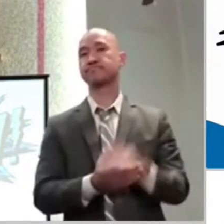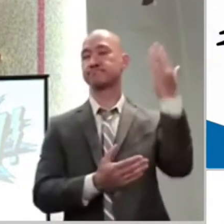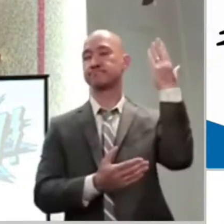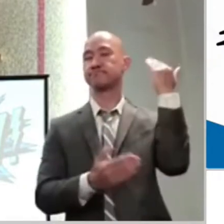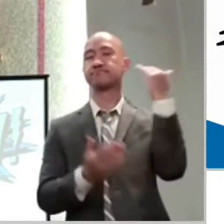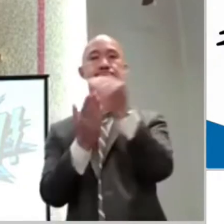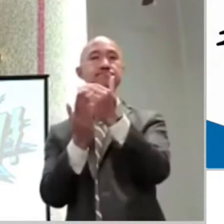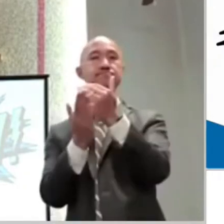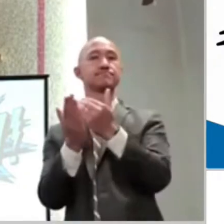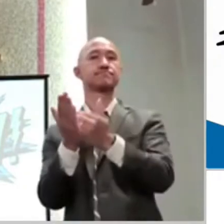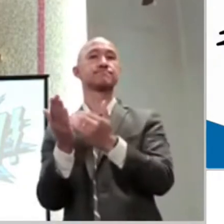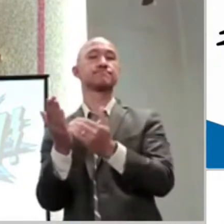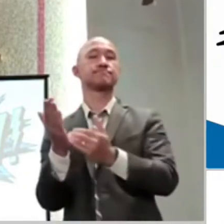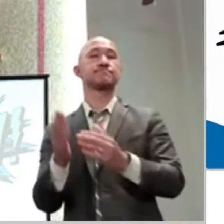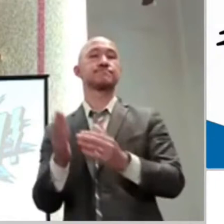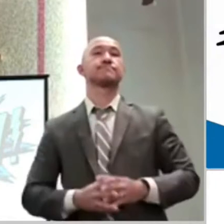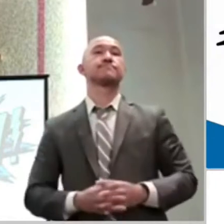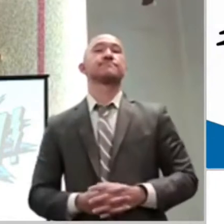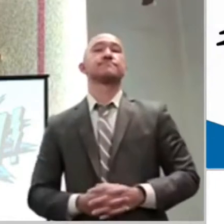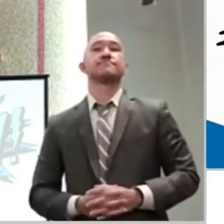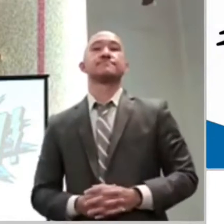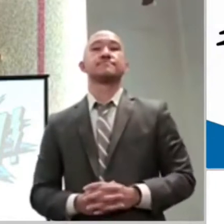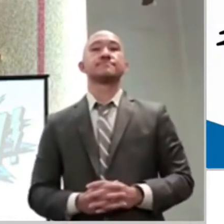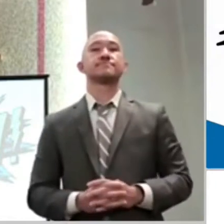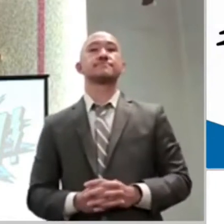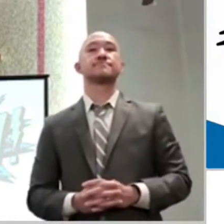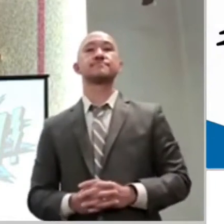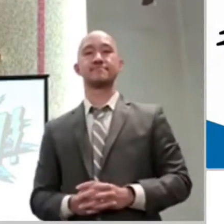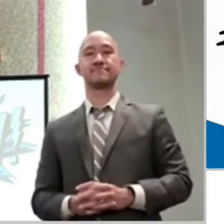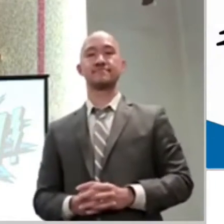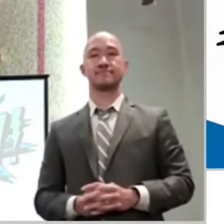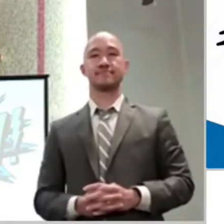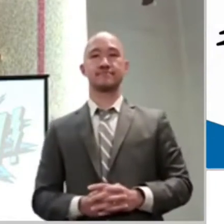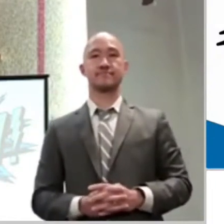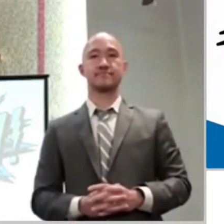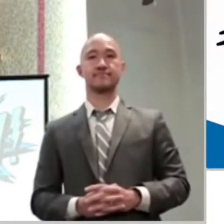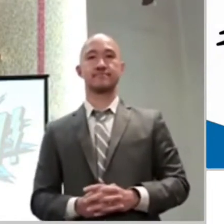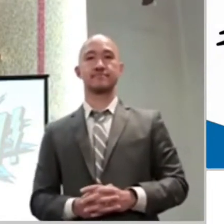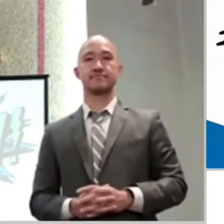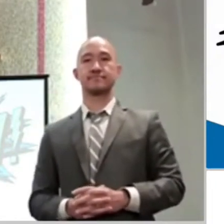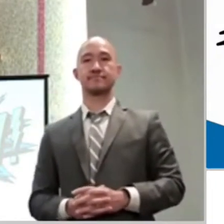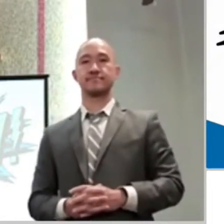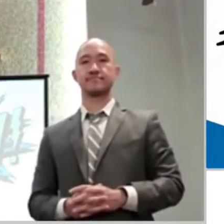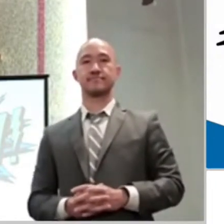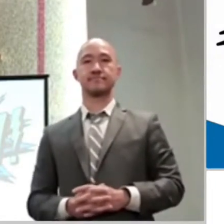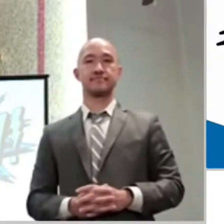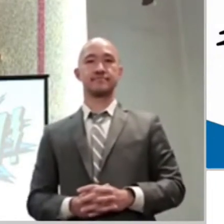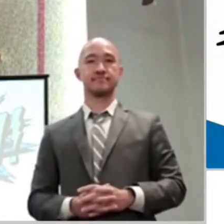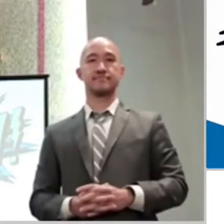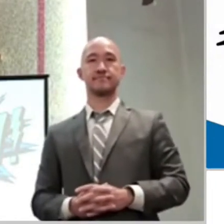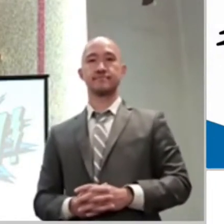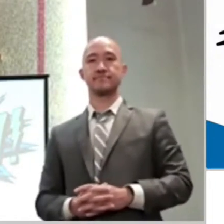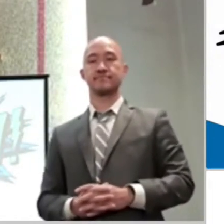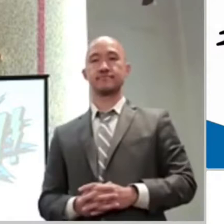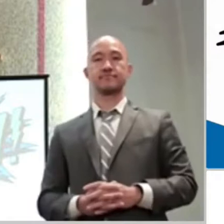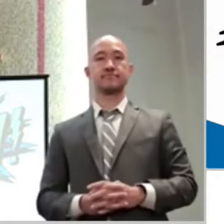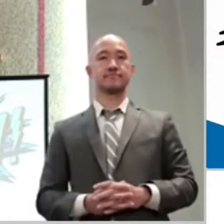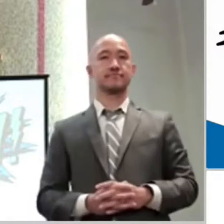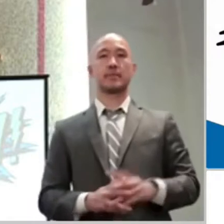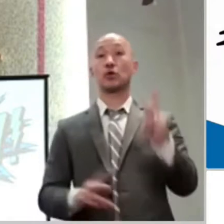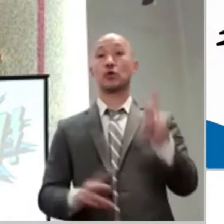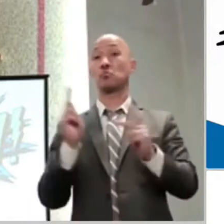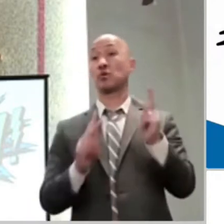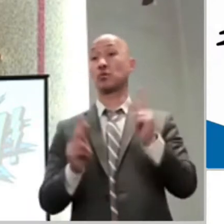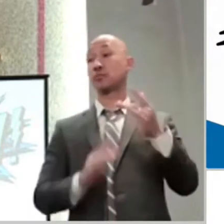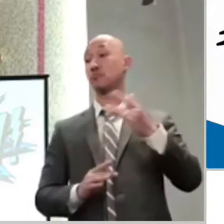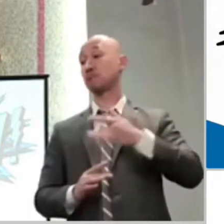that have nothing to do necessarily with our intellect. It's just that we may feel something. We may feel depressed. We may feel